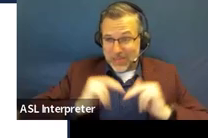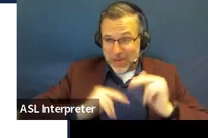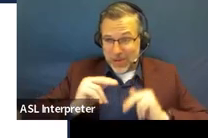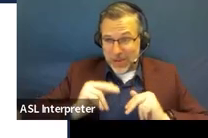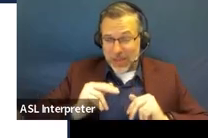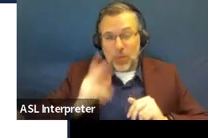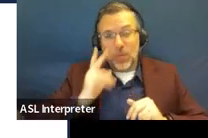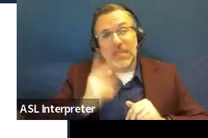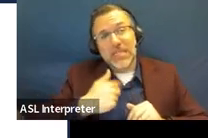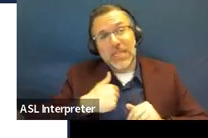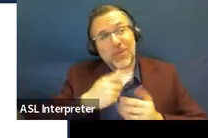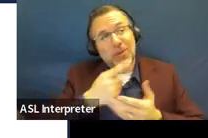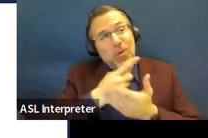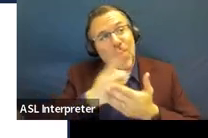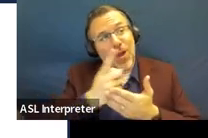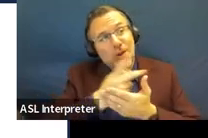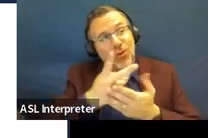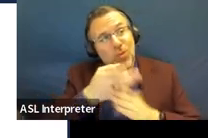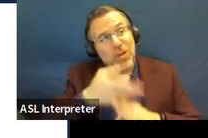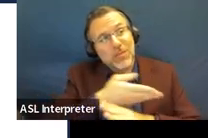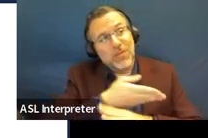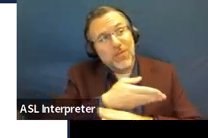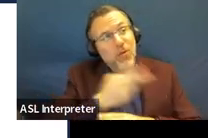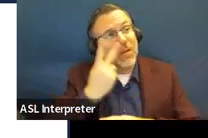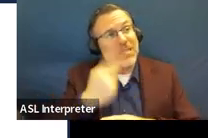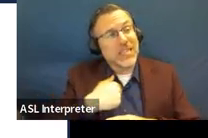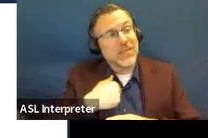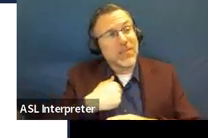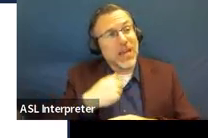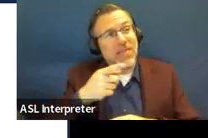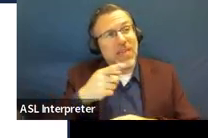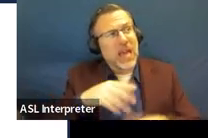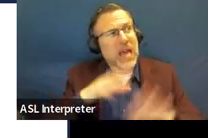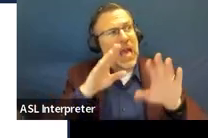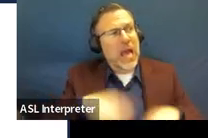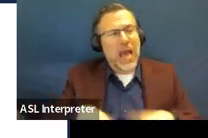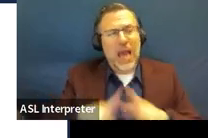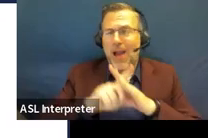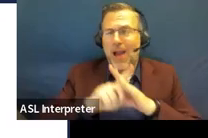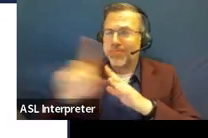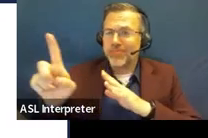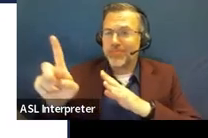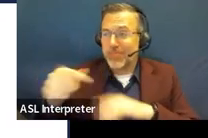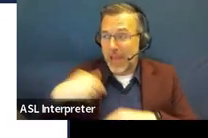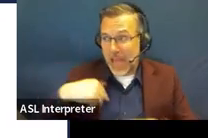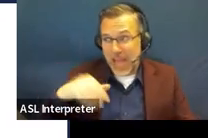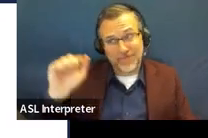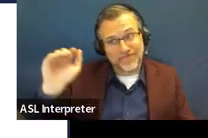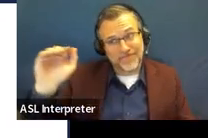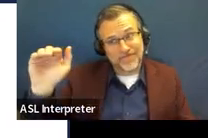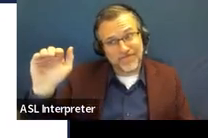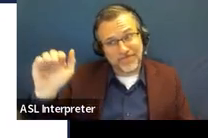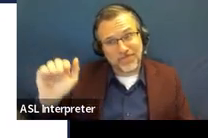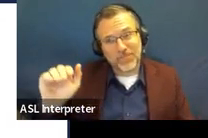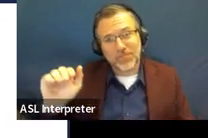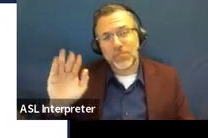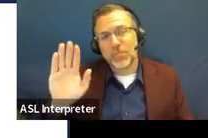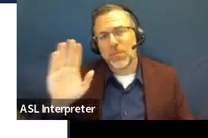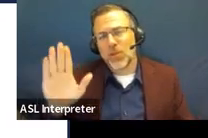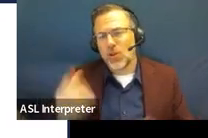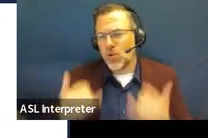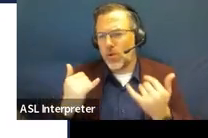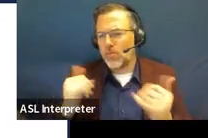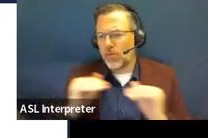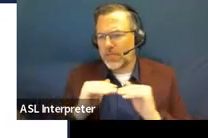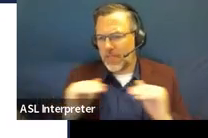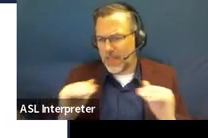two weeks before my meetings and run, because I would hunt them down for their input for present levels and where they were, where my